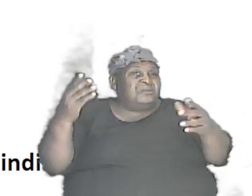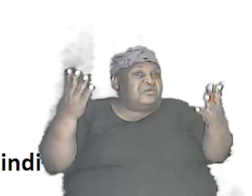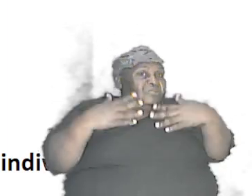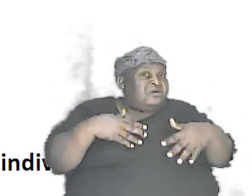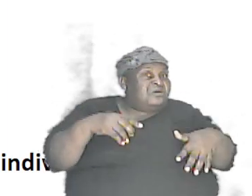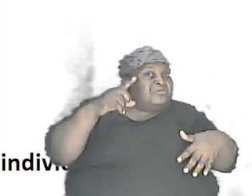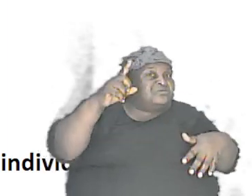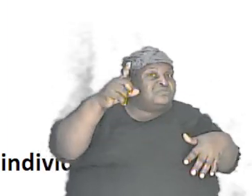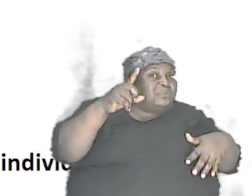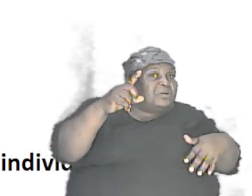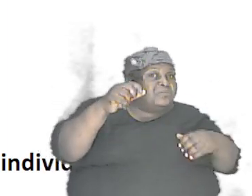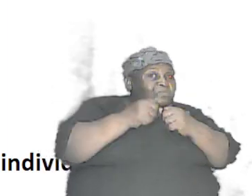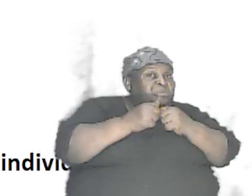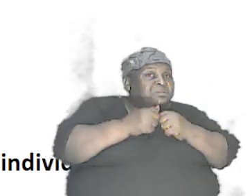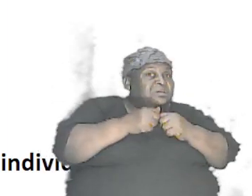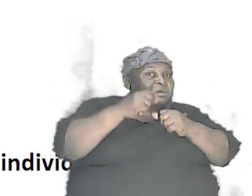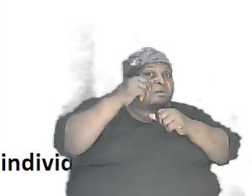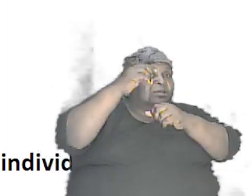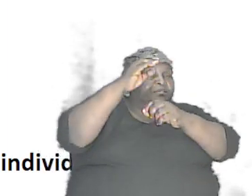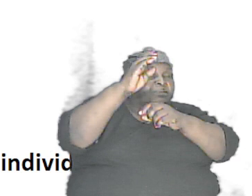and a common A.